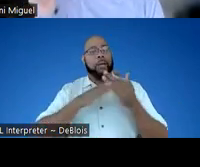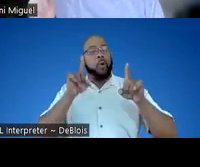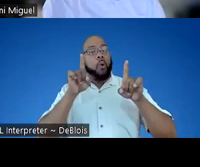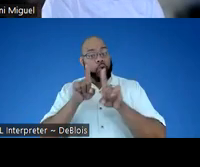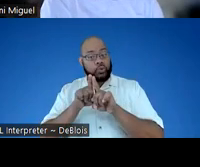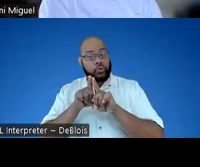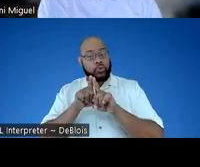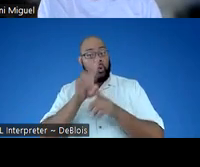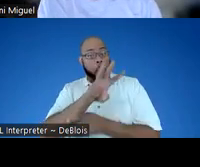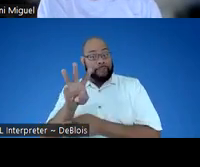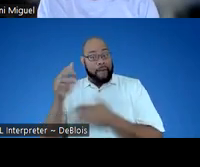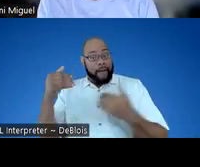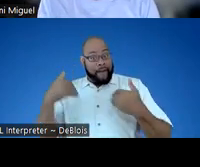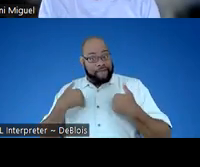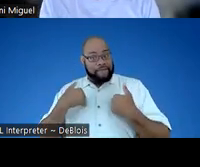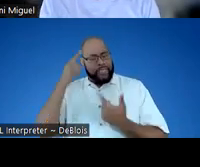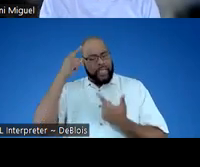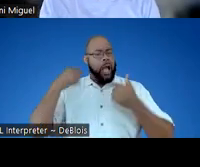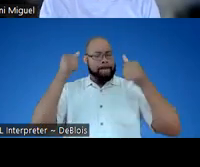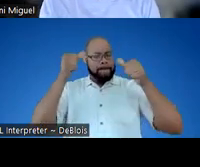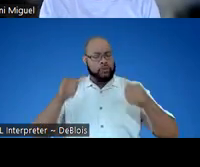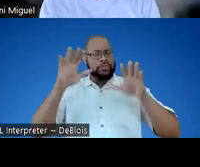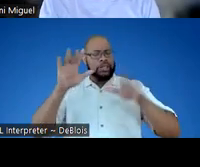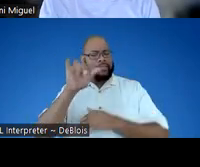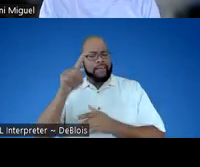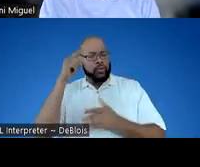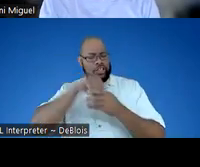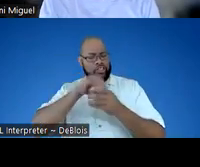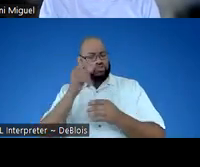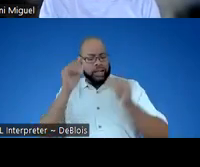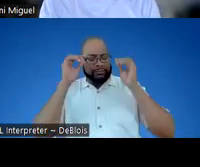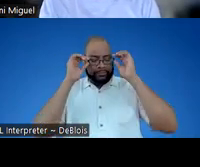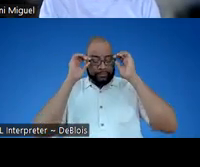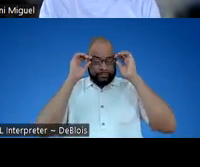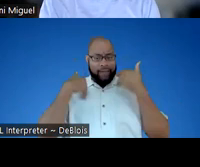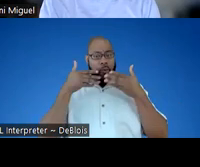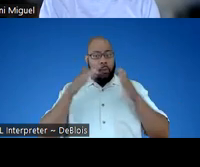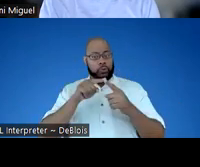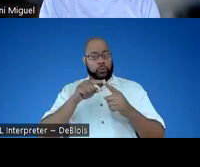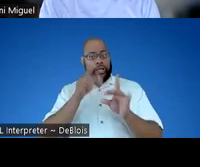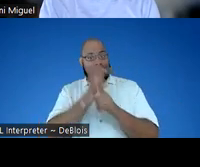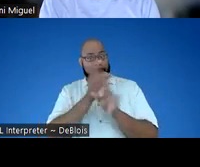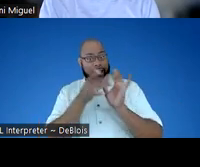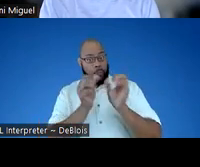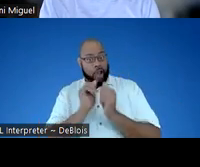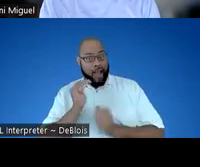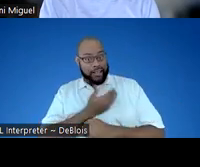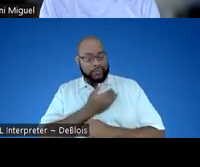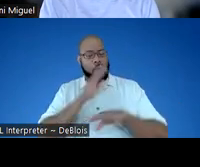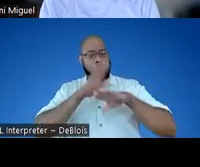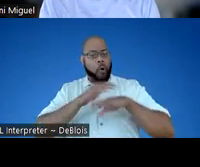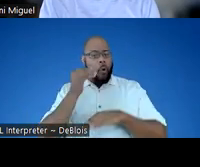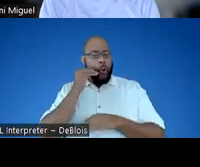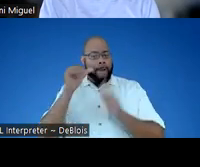on our website, I think we posted a link for you in the chat. There is a way to stay connected with us and it's on our